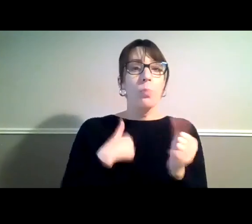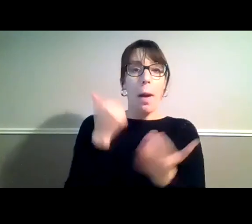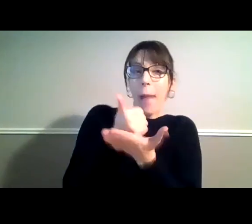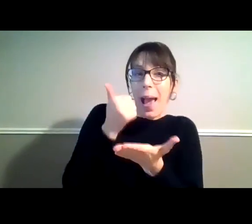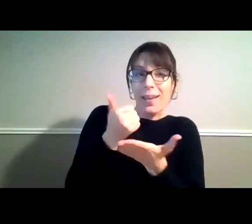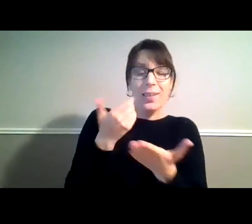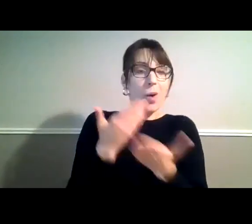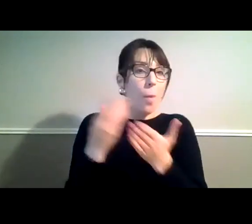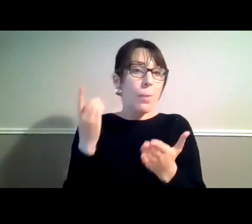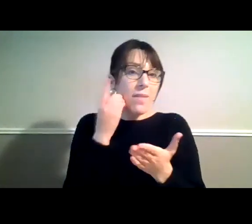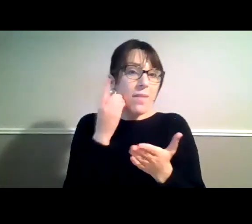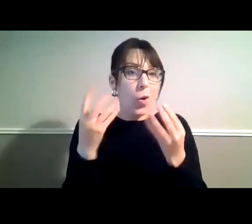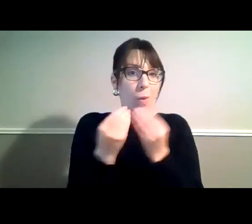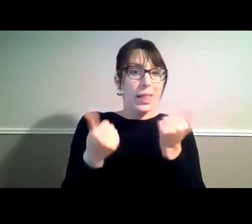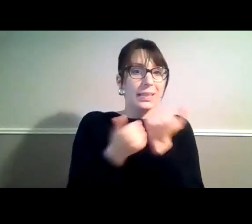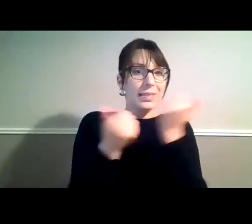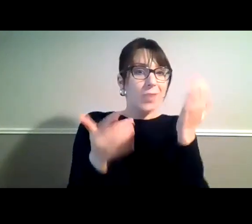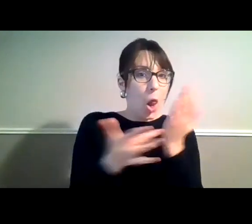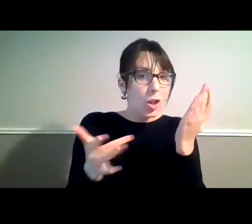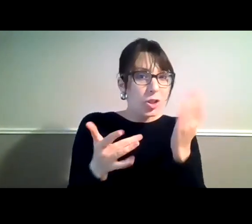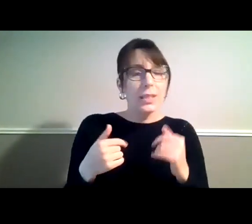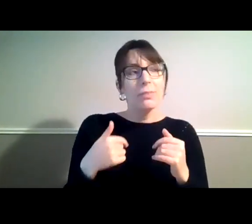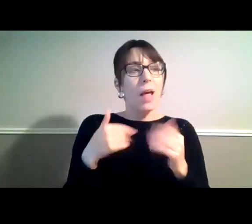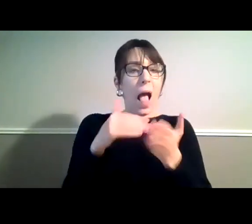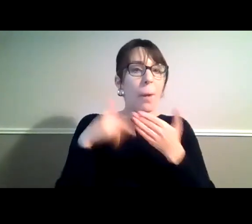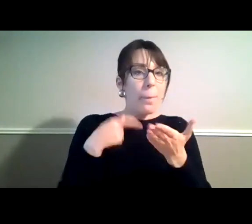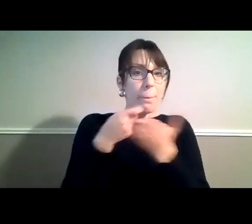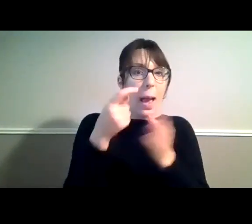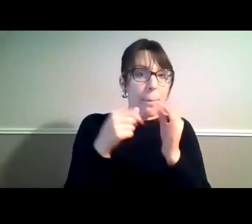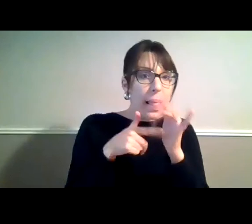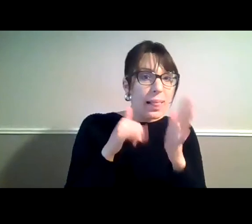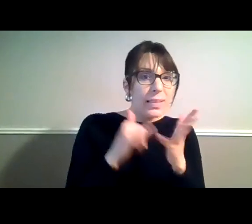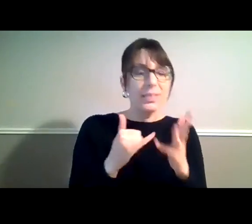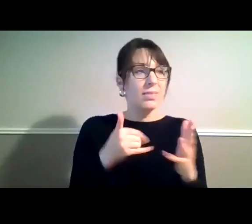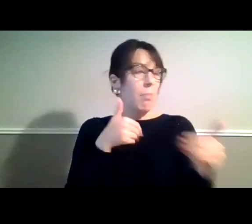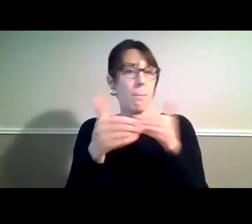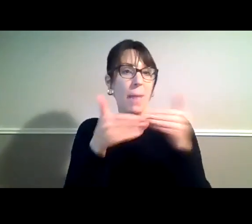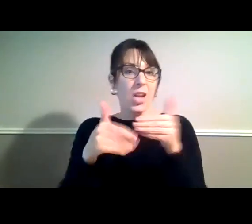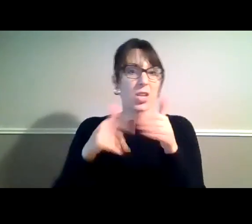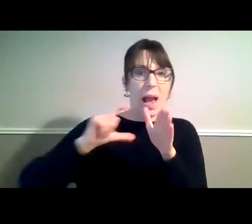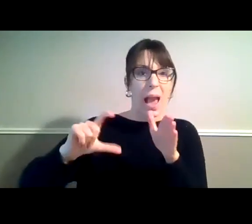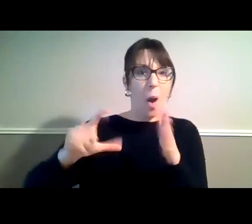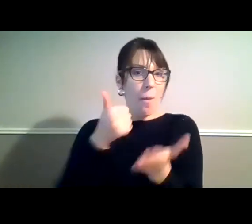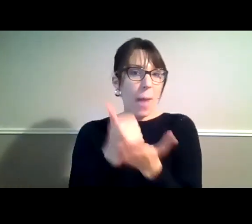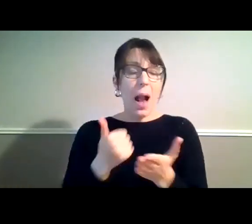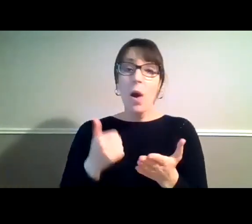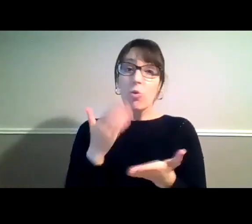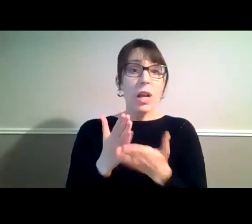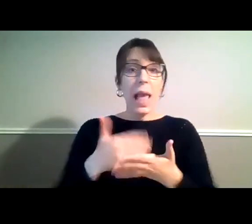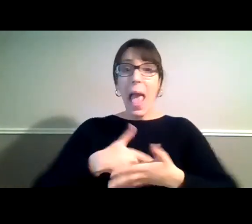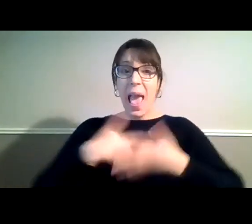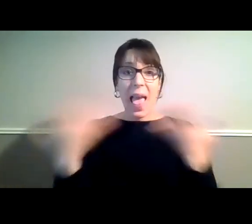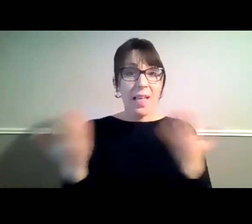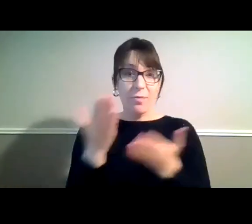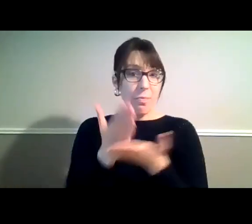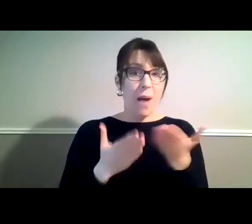and paying bills and dealing with my accounts. In fact, every part of my day is facilitated